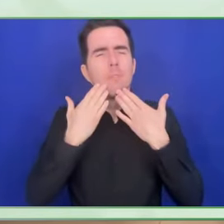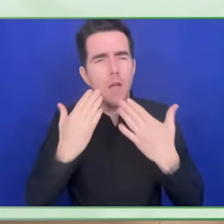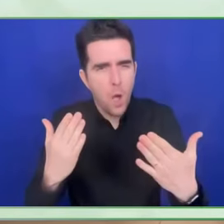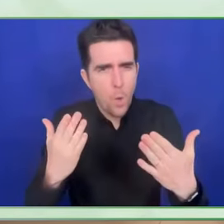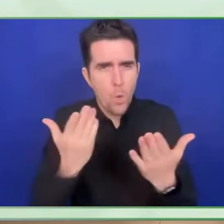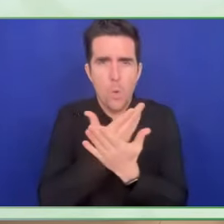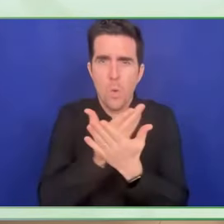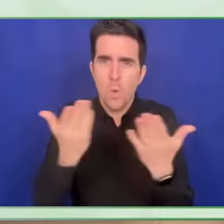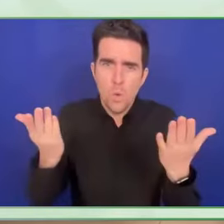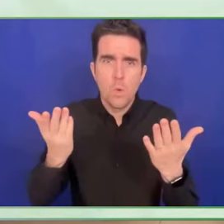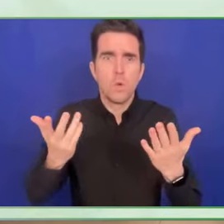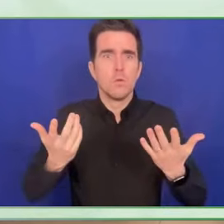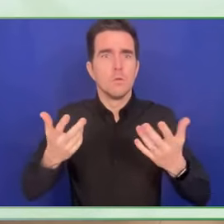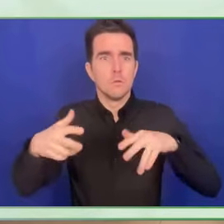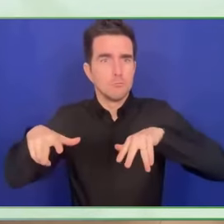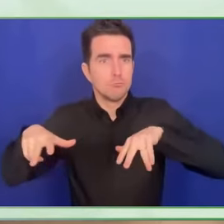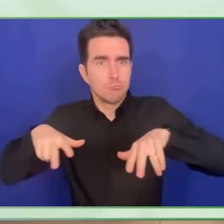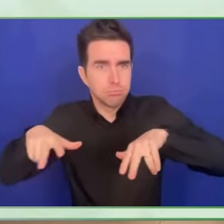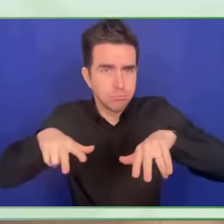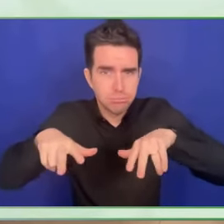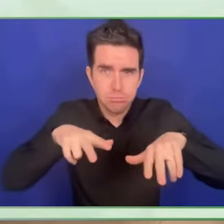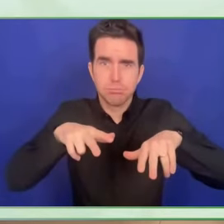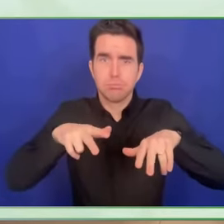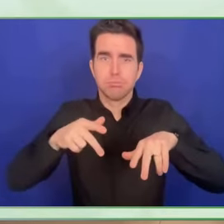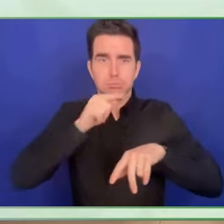people that actually suffer a lot, this lack of sensitivity.